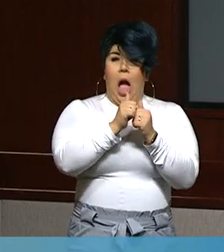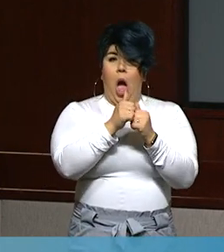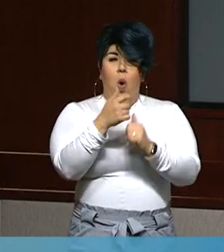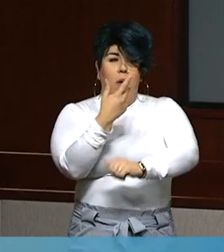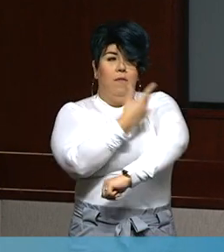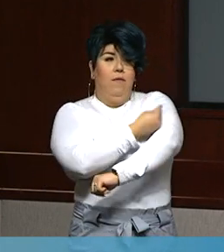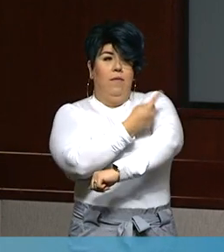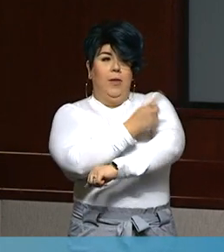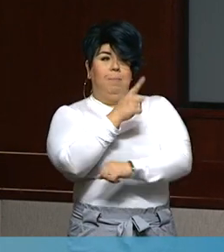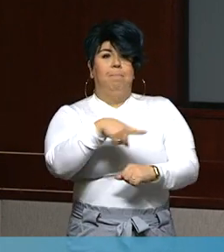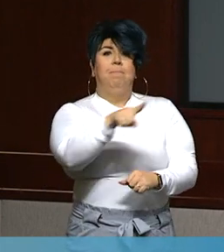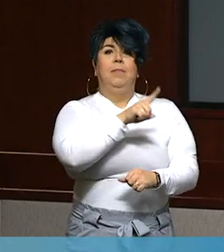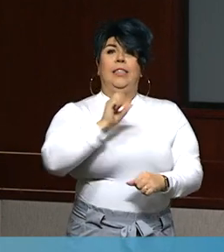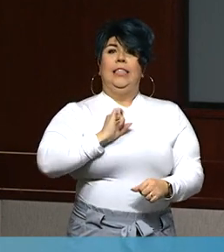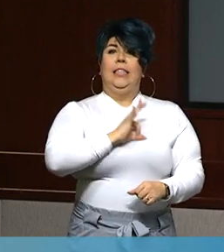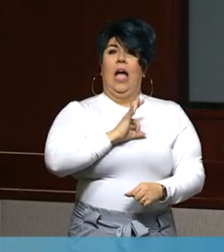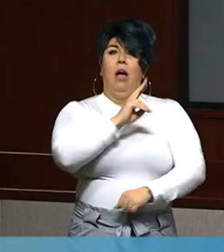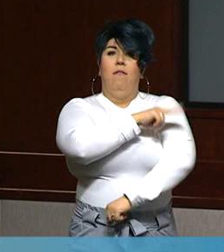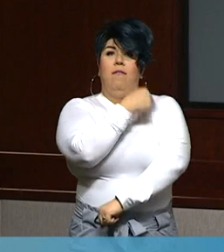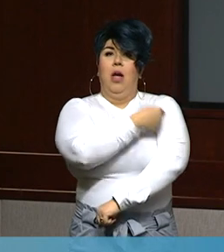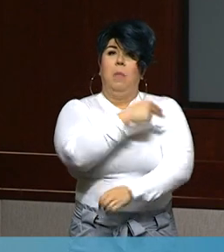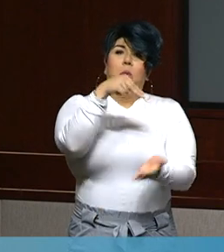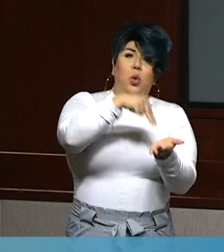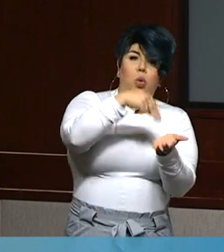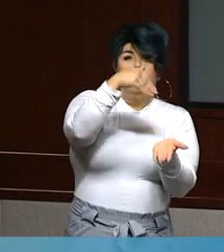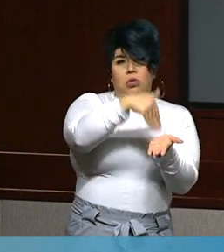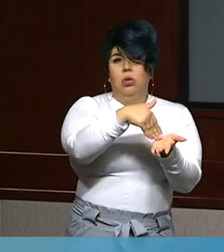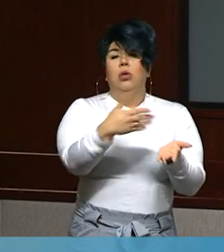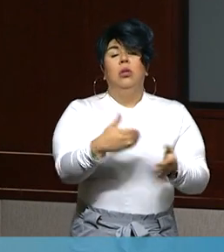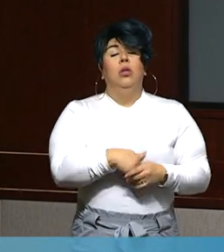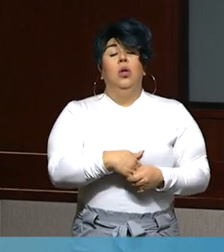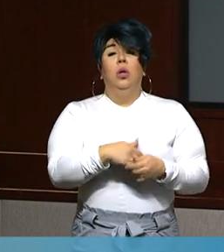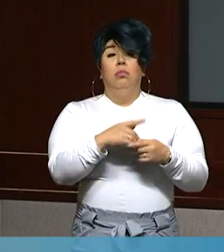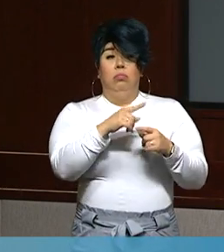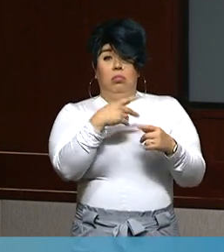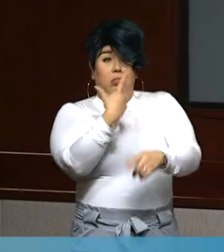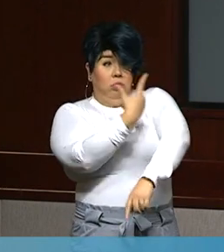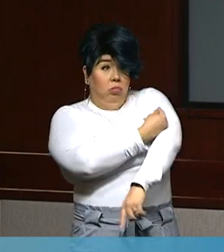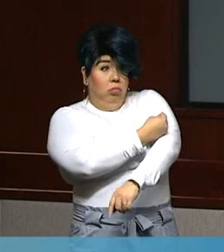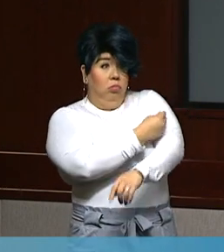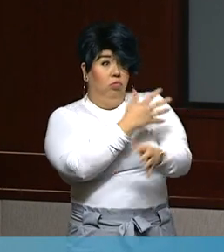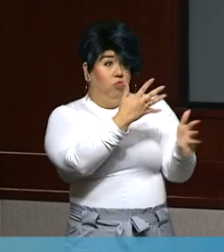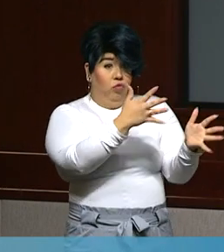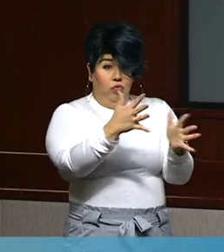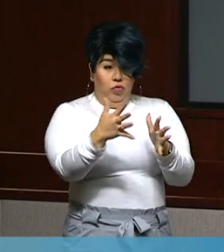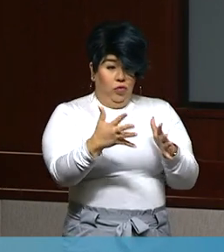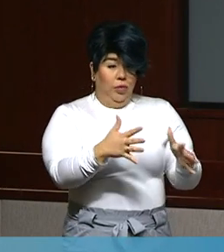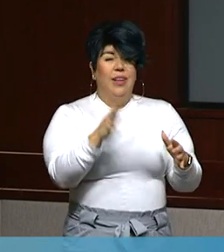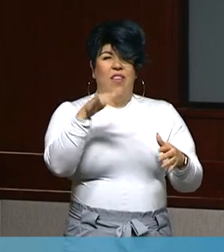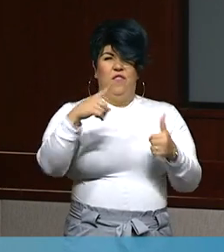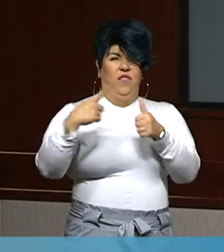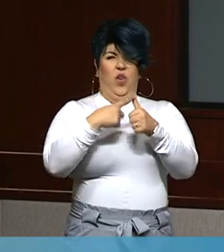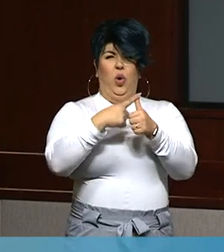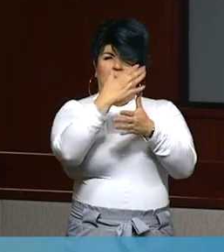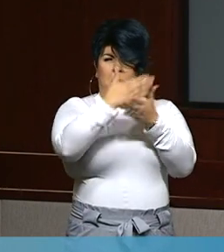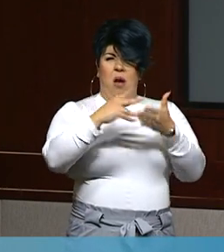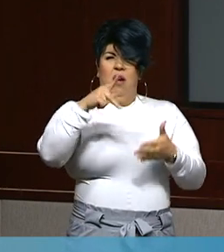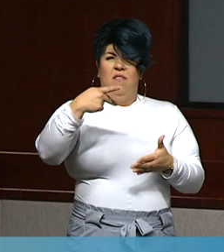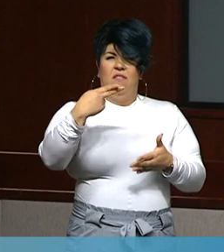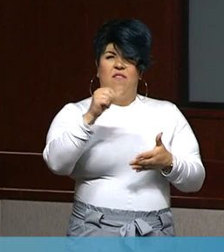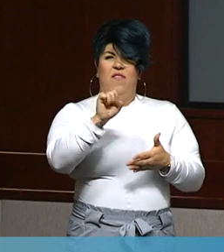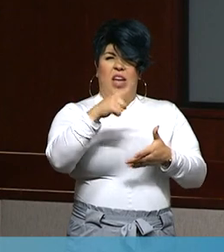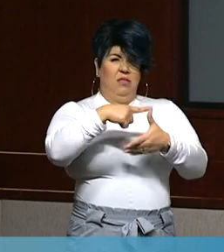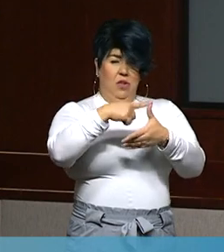health care workers. And then once we get through that phase 1A, we are